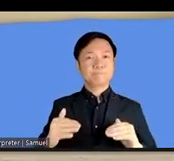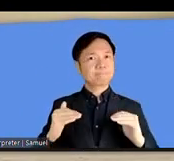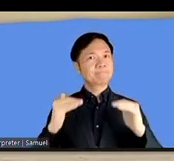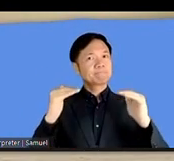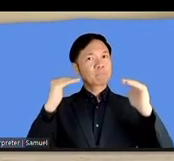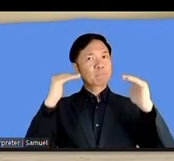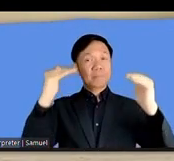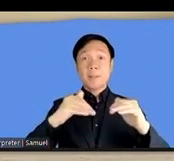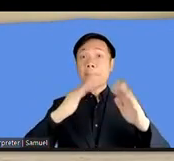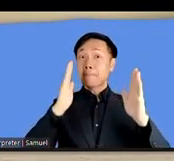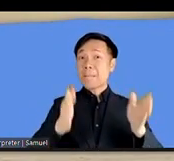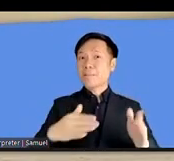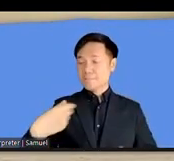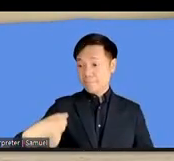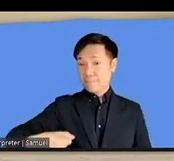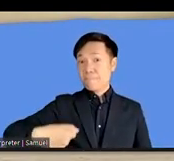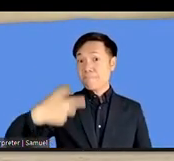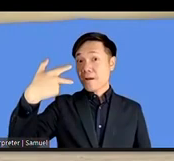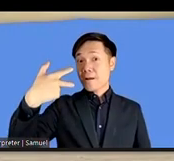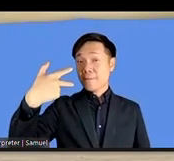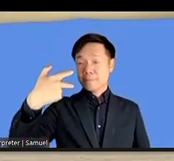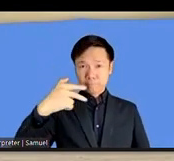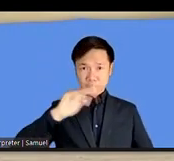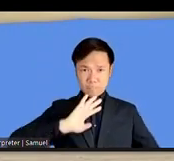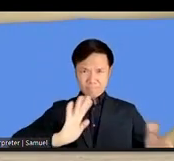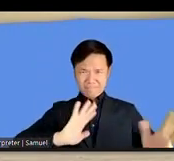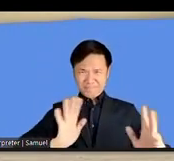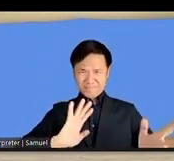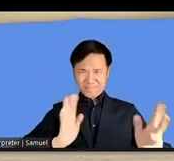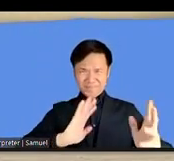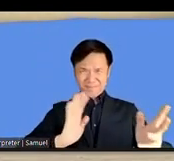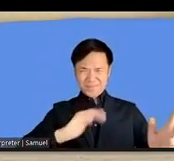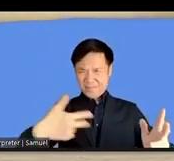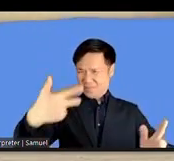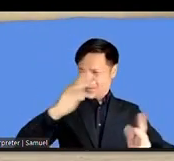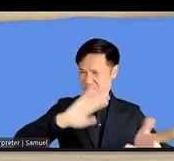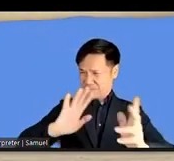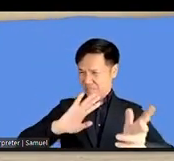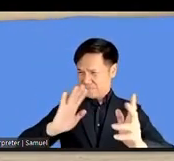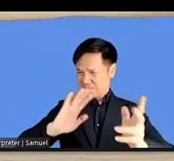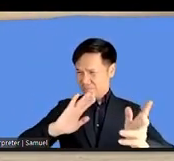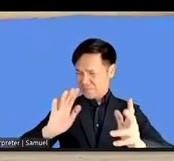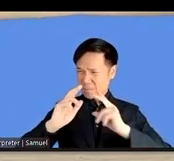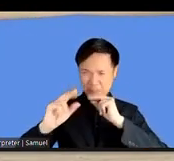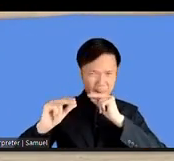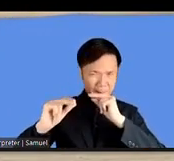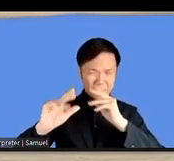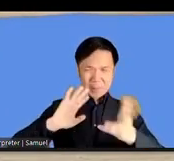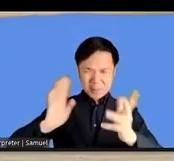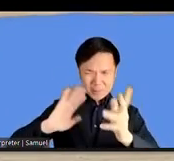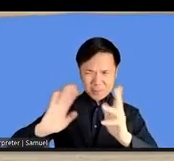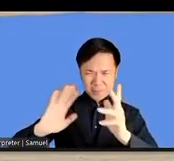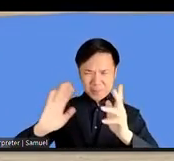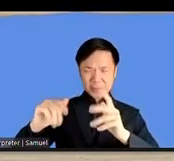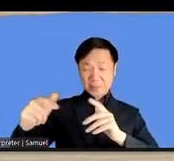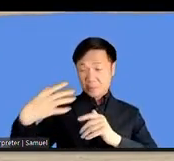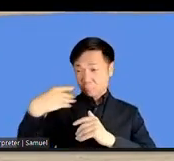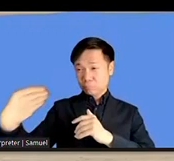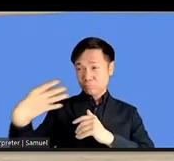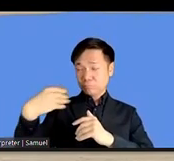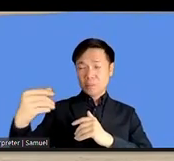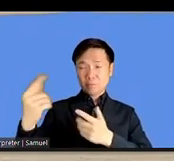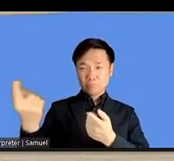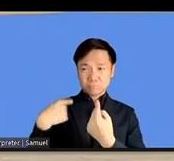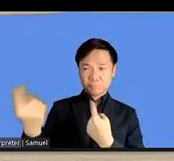for people who could sign in the video and talking to the em talking to the emergency response person